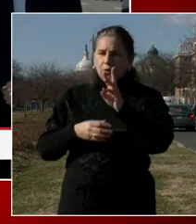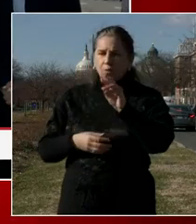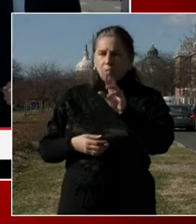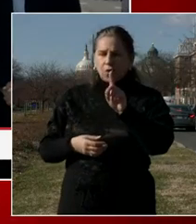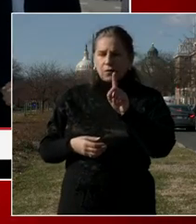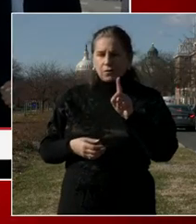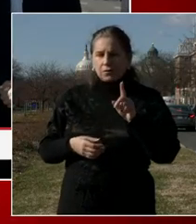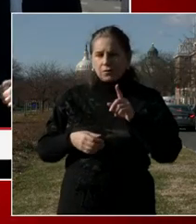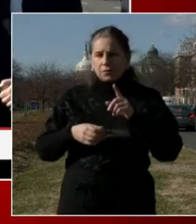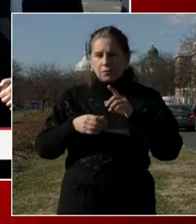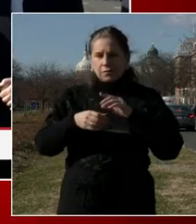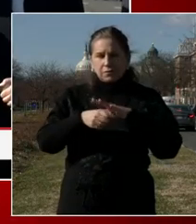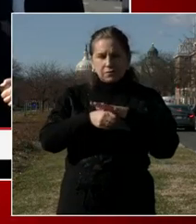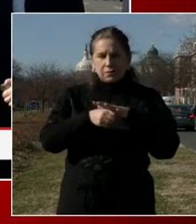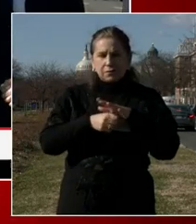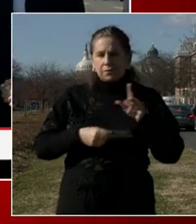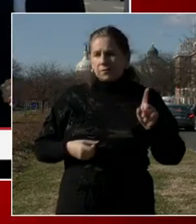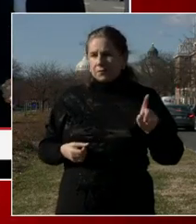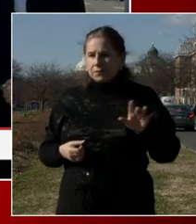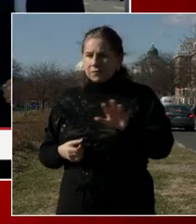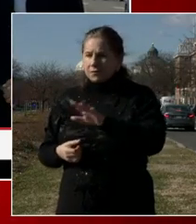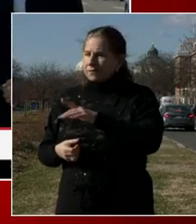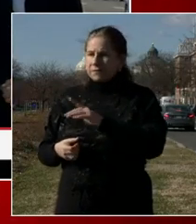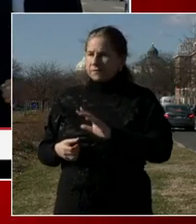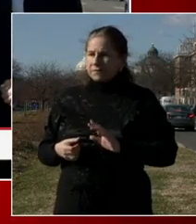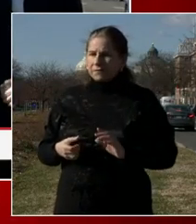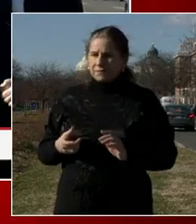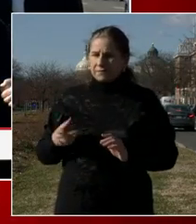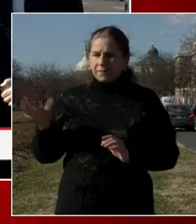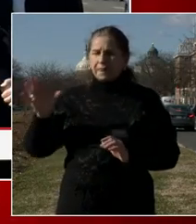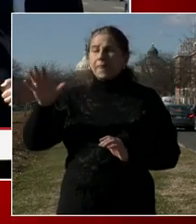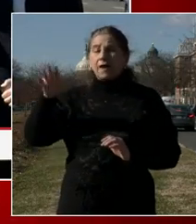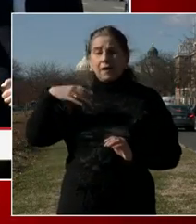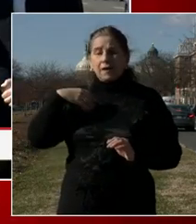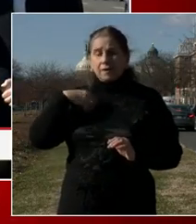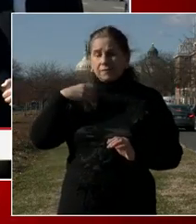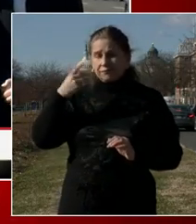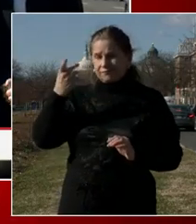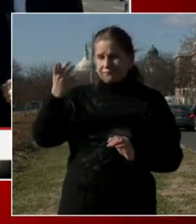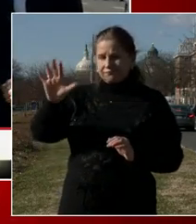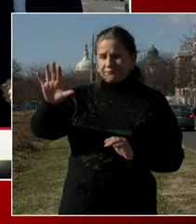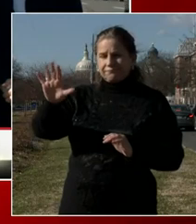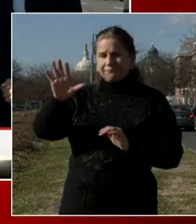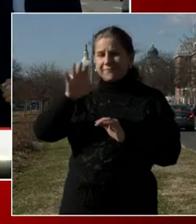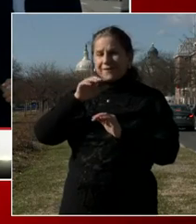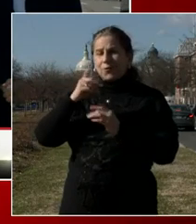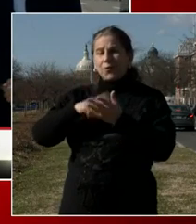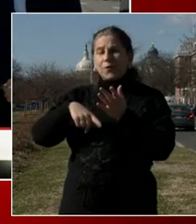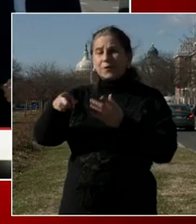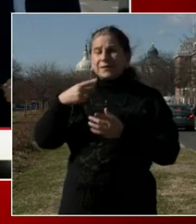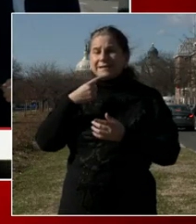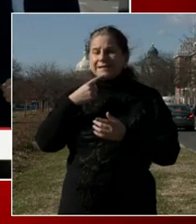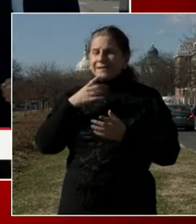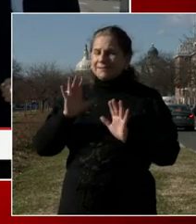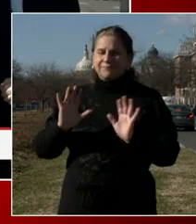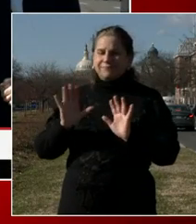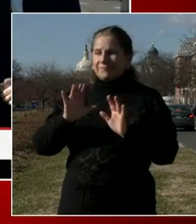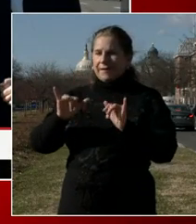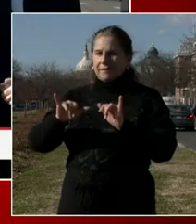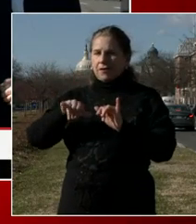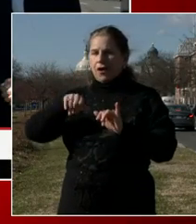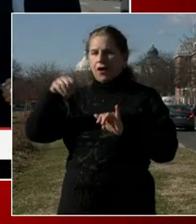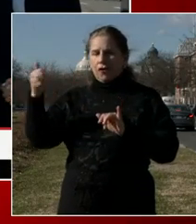not going to kind of agree with your characterization because I wasn't there for that whole conversation or any of the